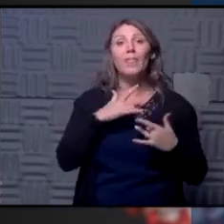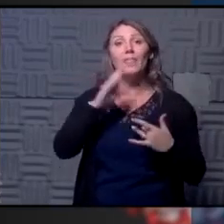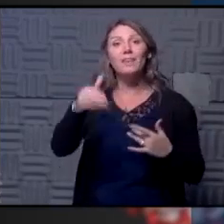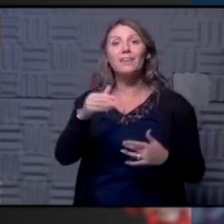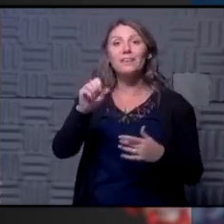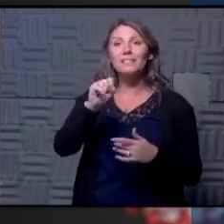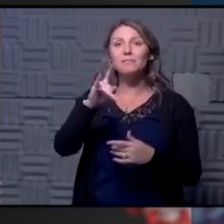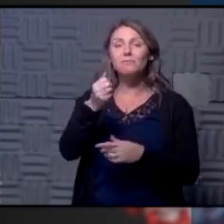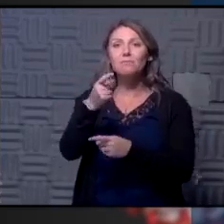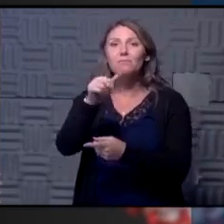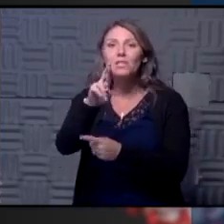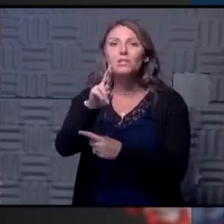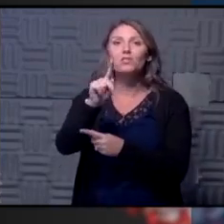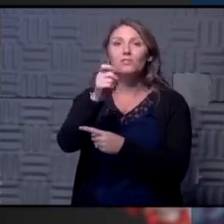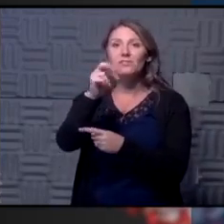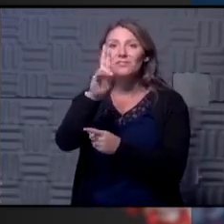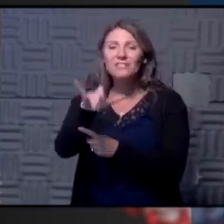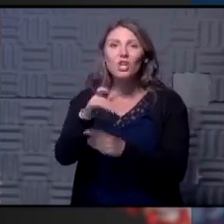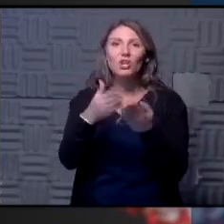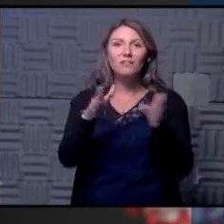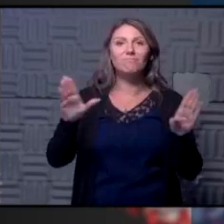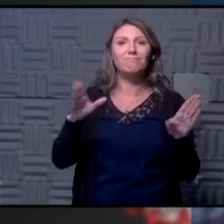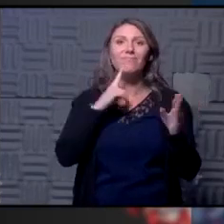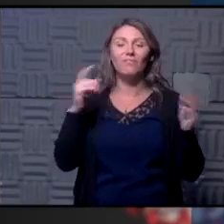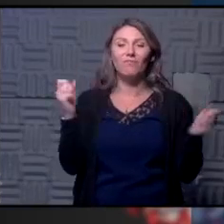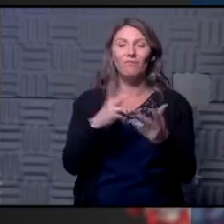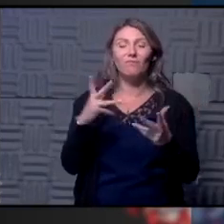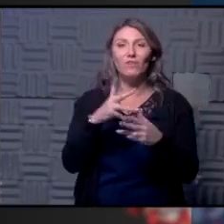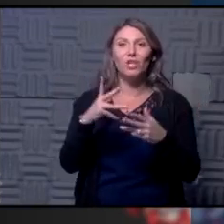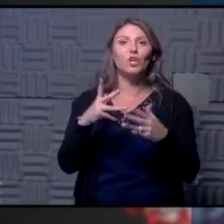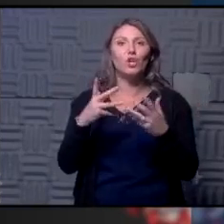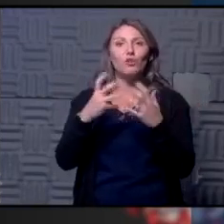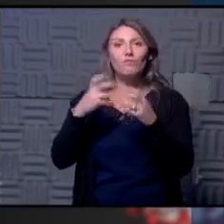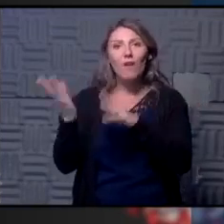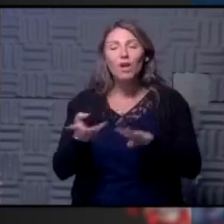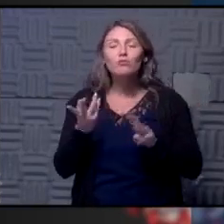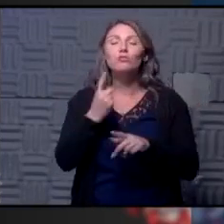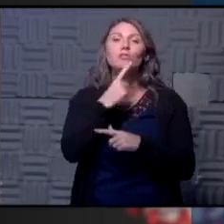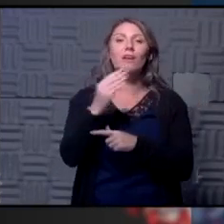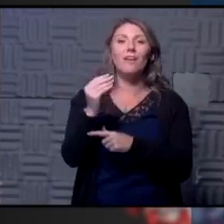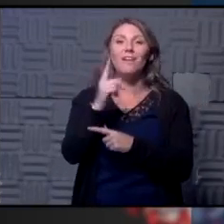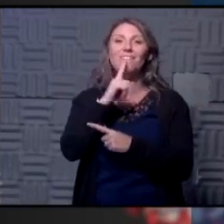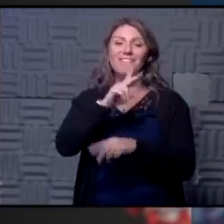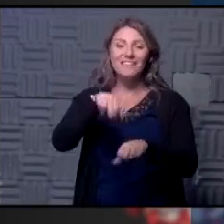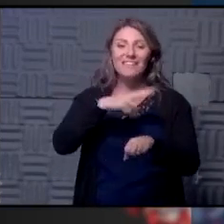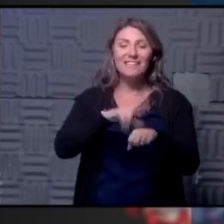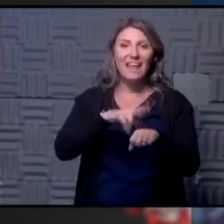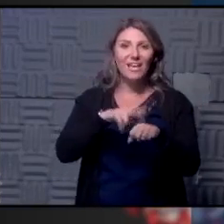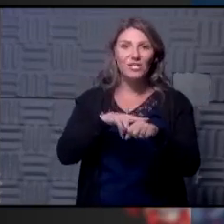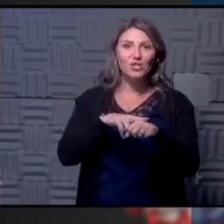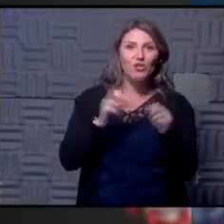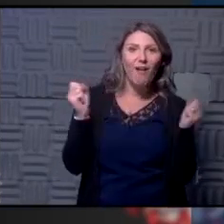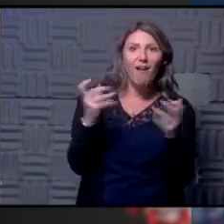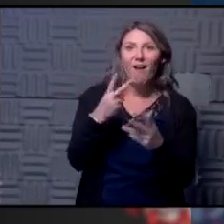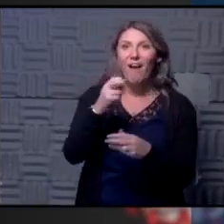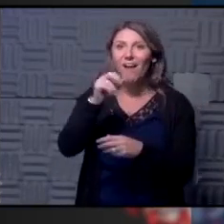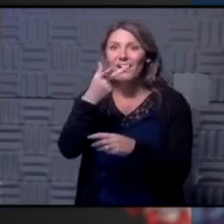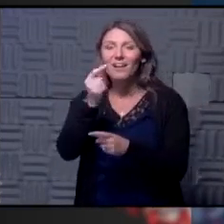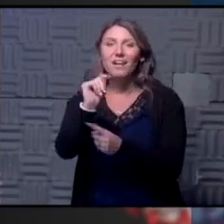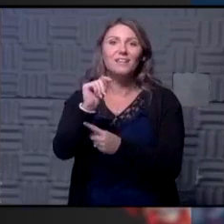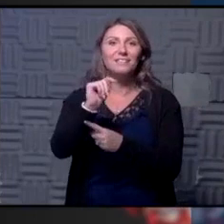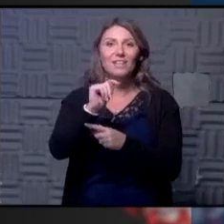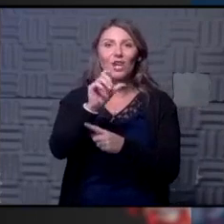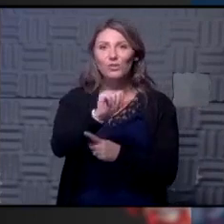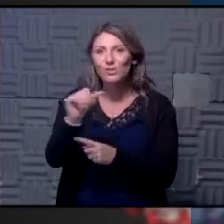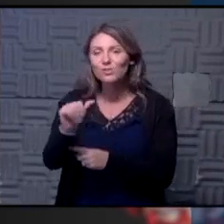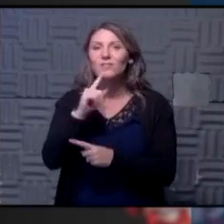general manager of the fear factory spencer is also a board member of the national haunted attraction association so he's going to join us